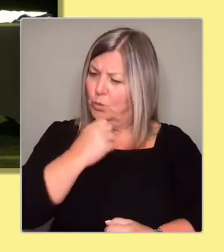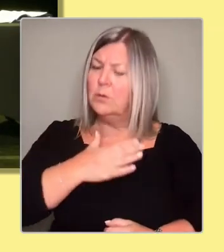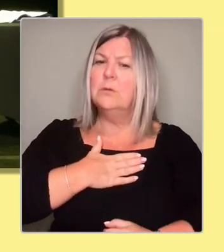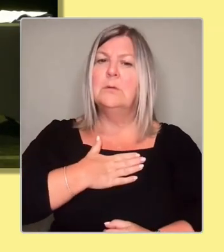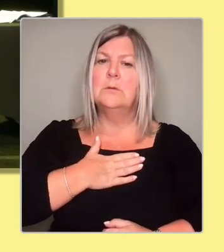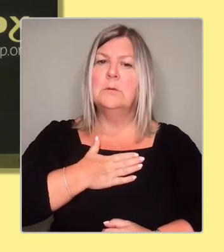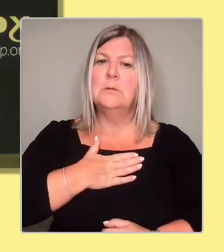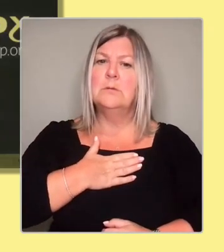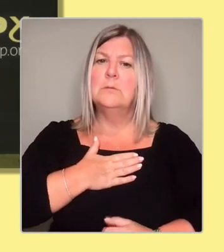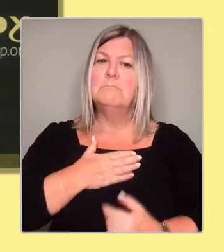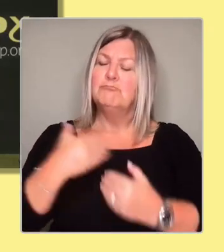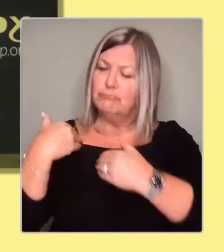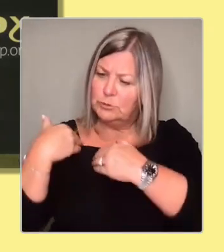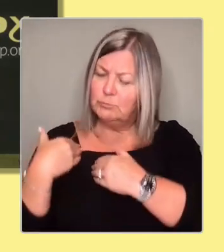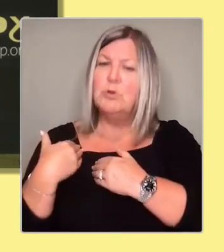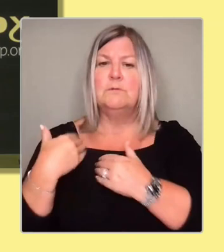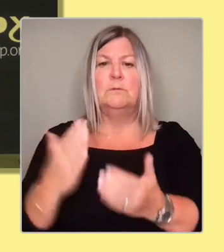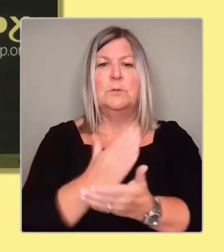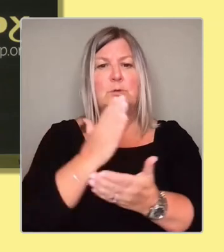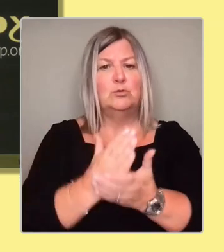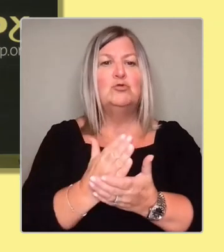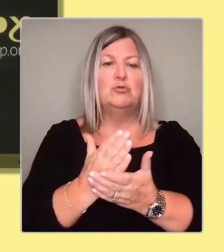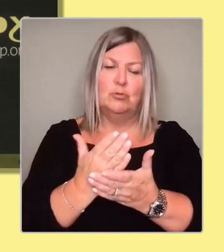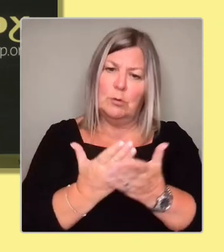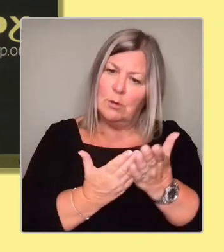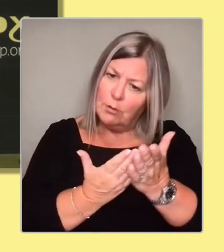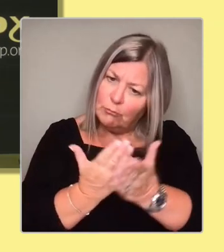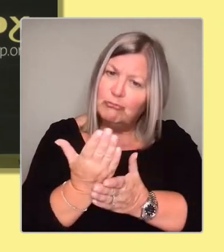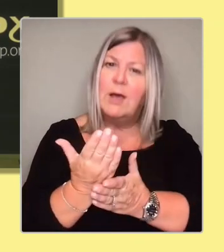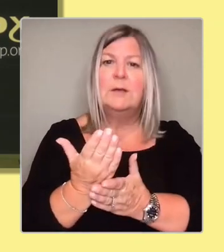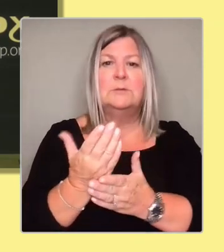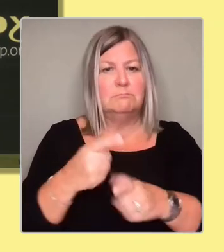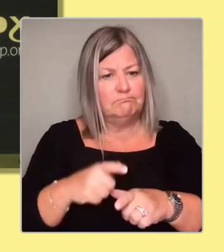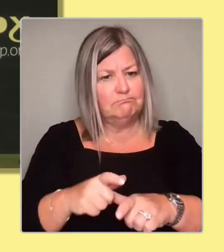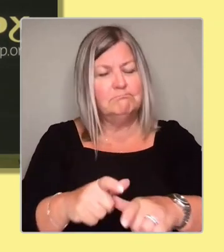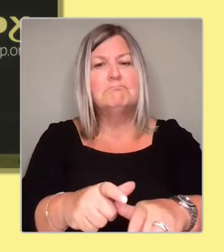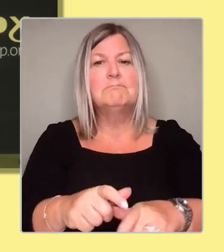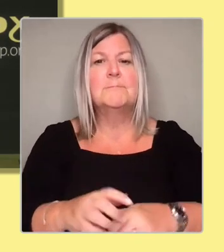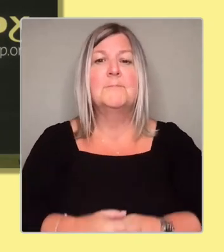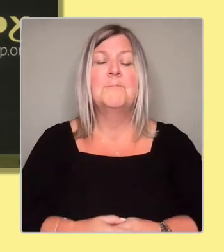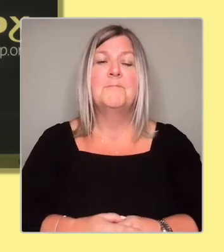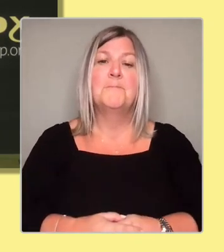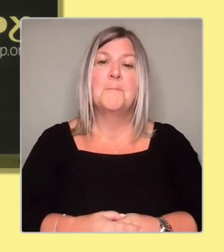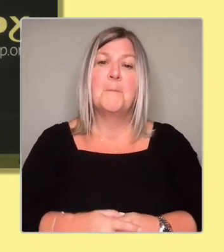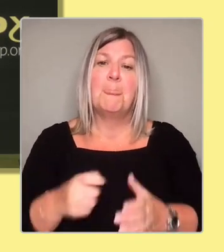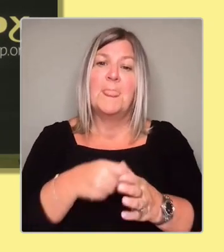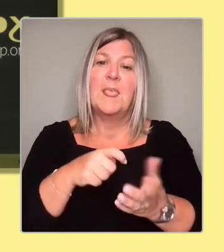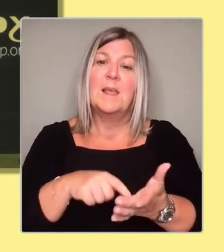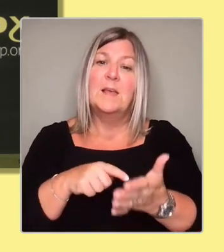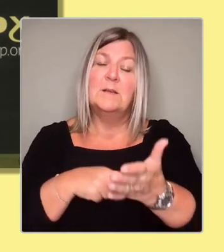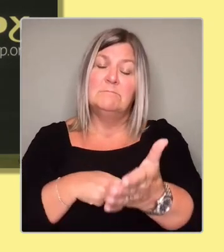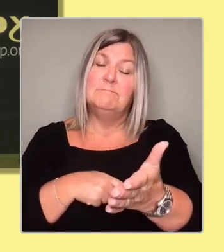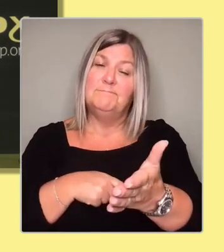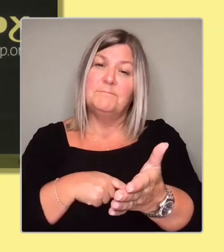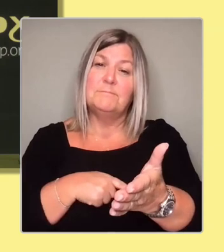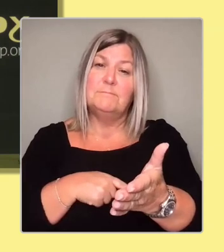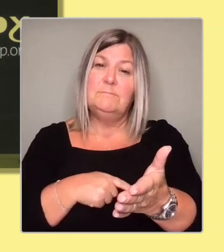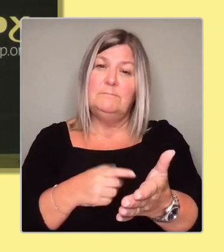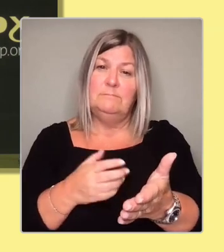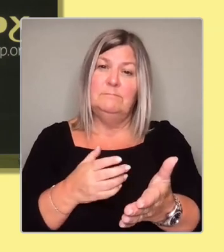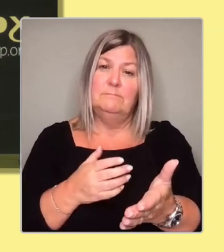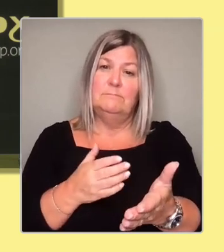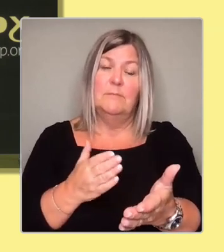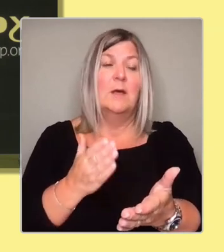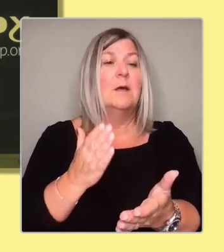Thanks very much. Well, the mark of true progress, I think, is that Scotland is a place where all